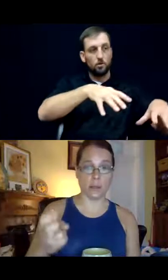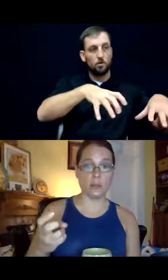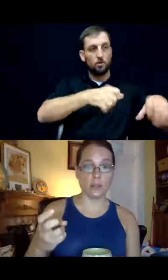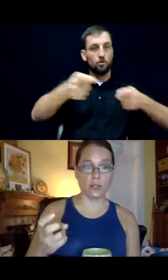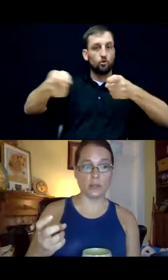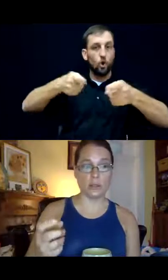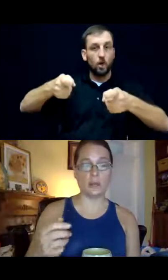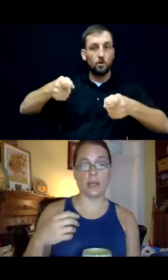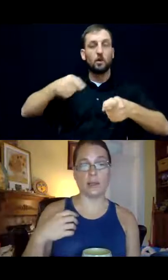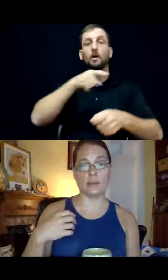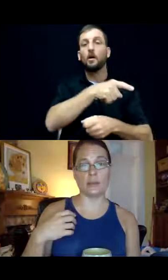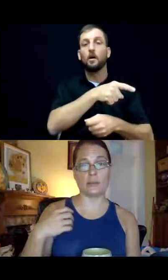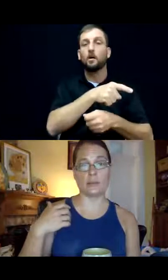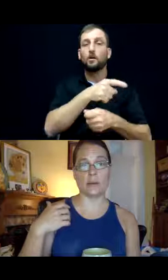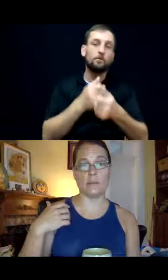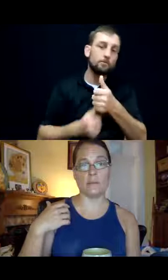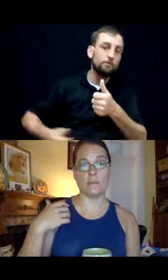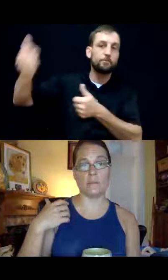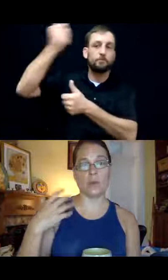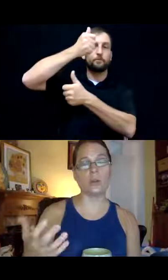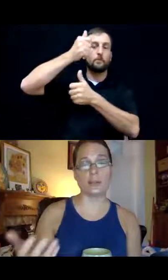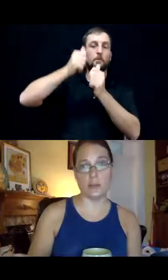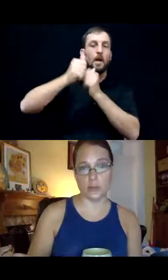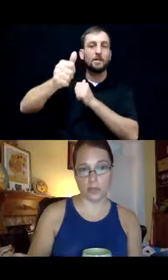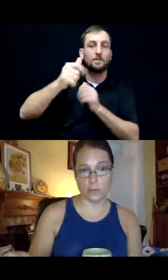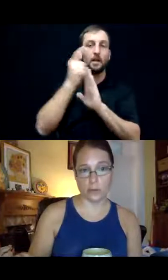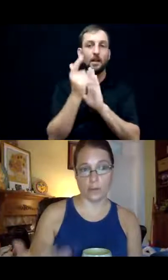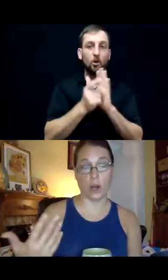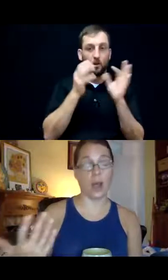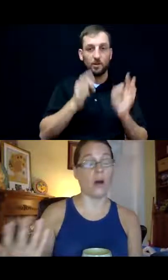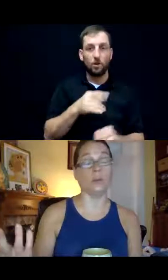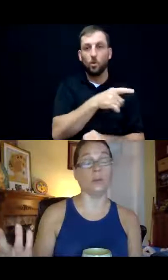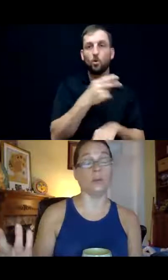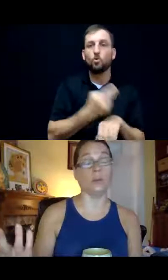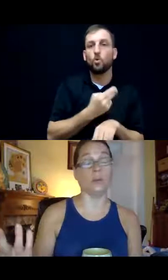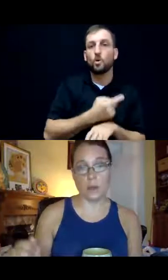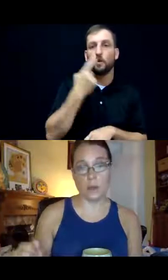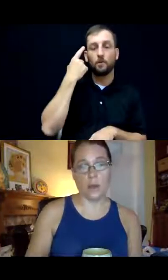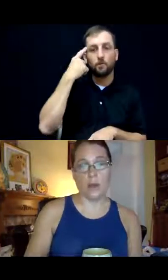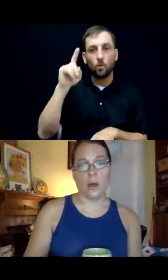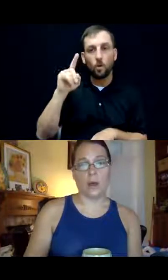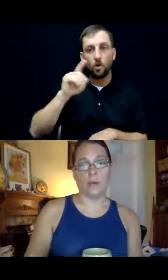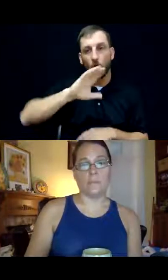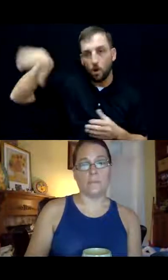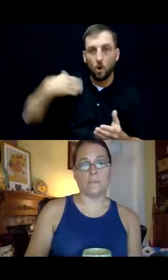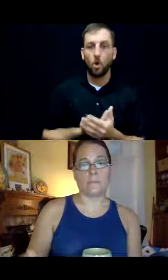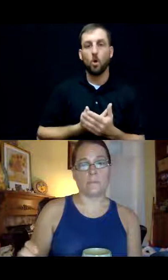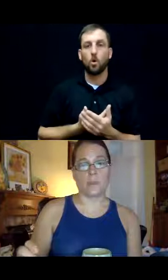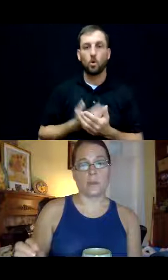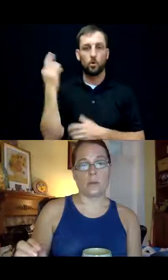legal decisions and, um, utilize an interdiction for, for all decisions. Um,